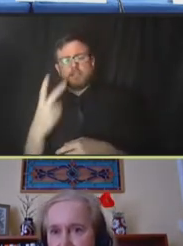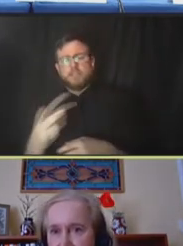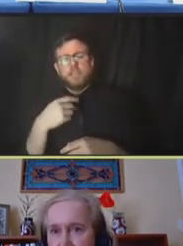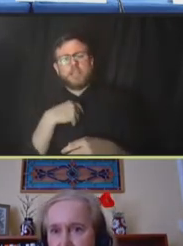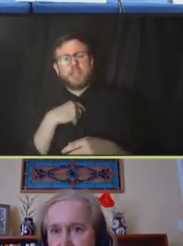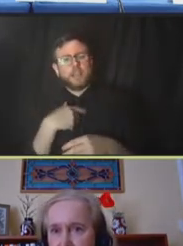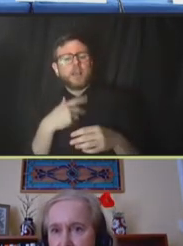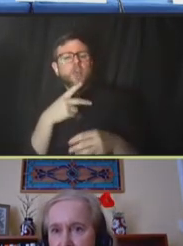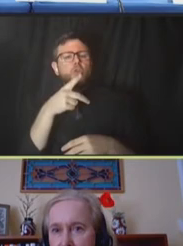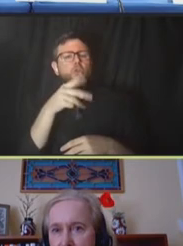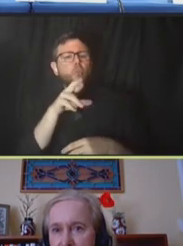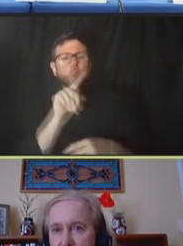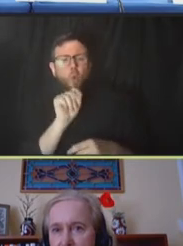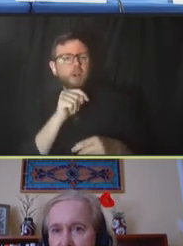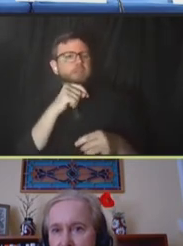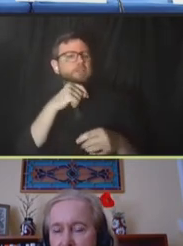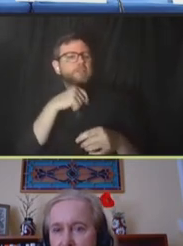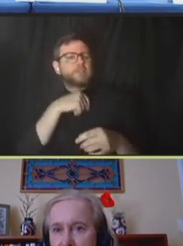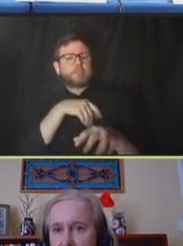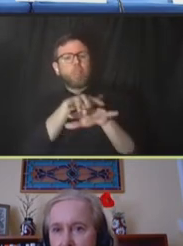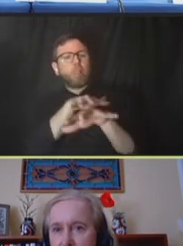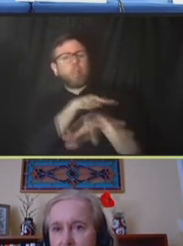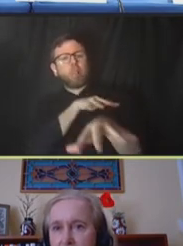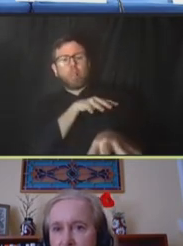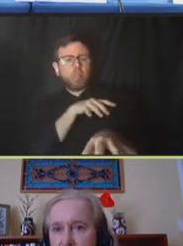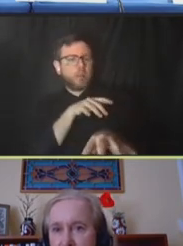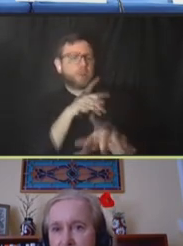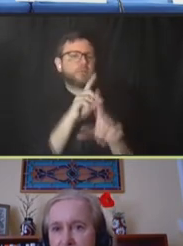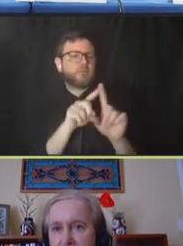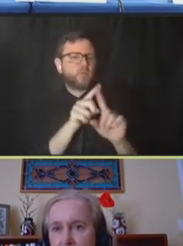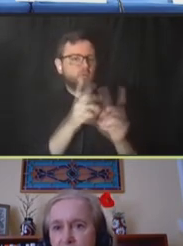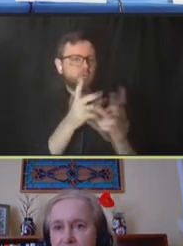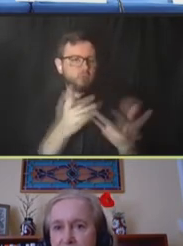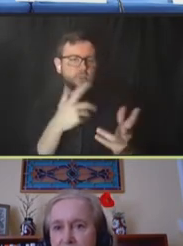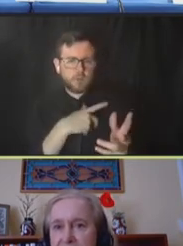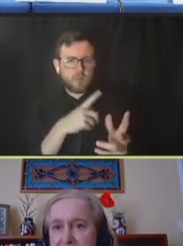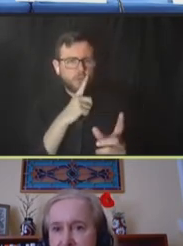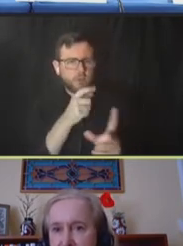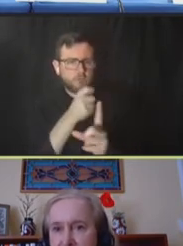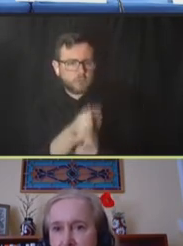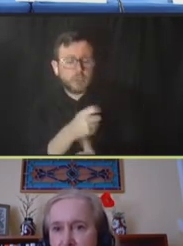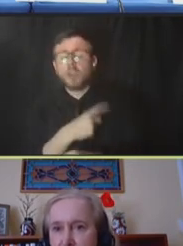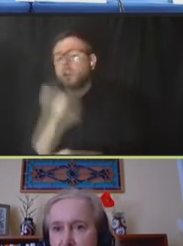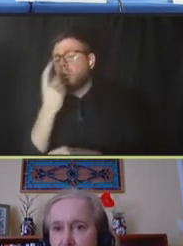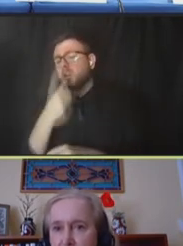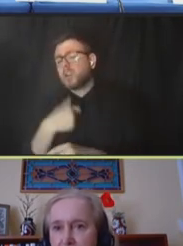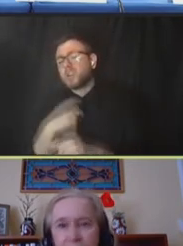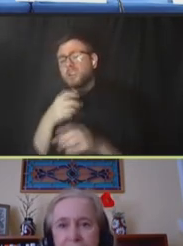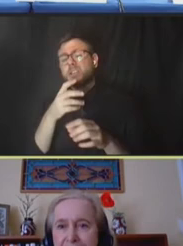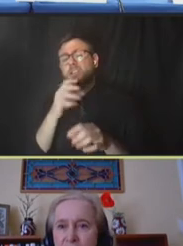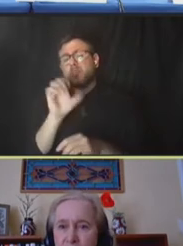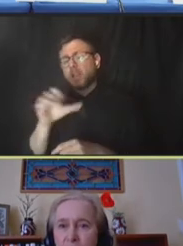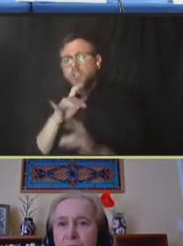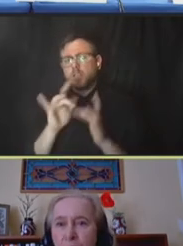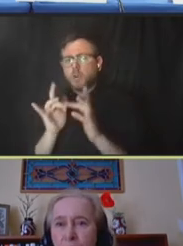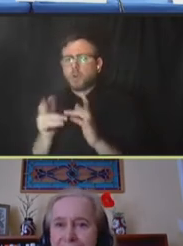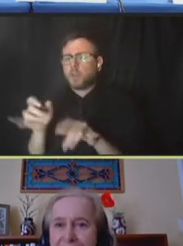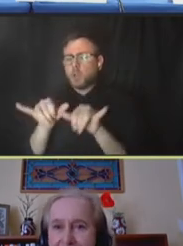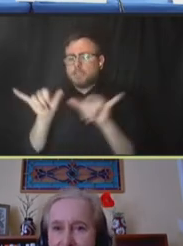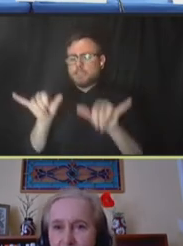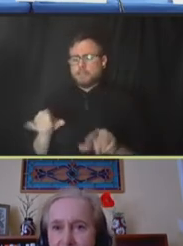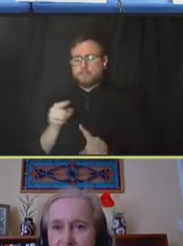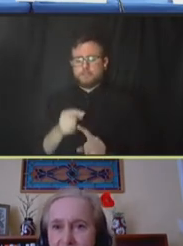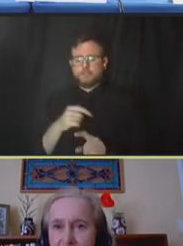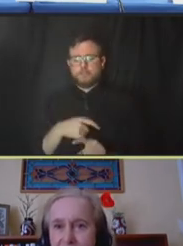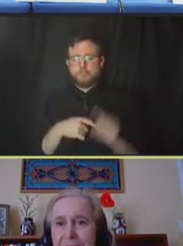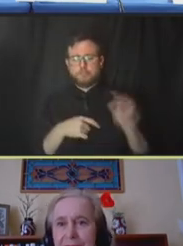truckers and so on. And this is really, really important. Supply chain networks, they're systems. They're not just two-node, one-link